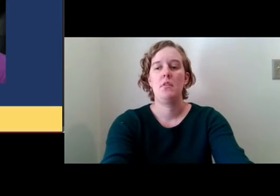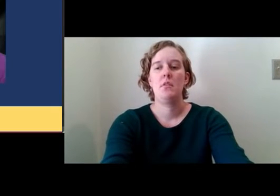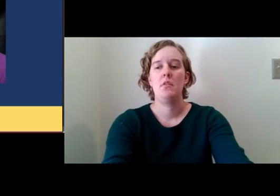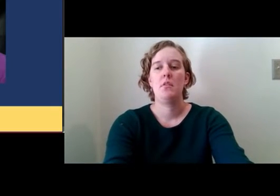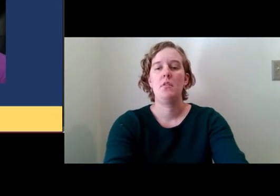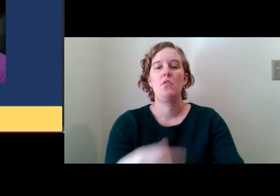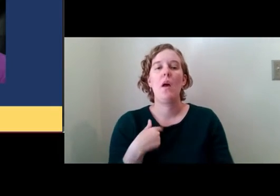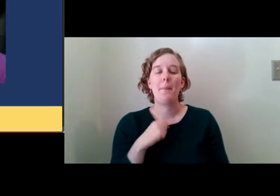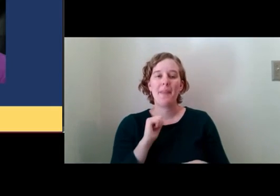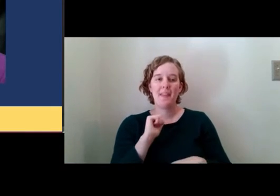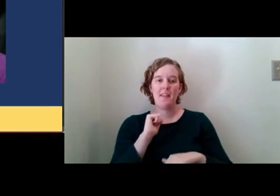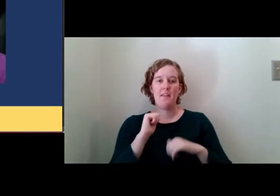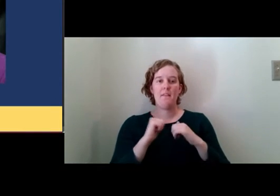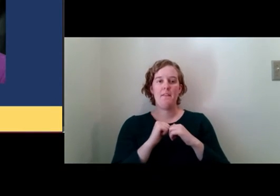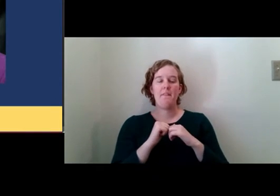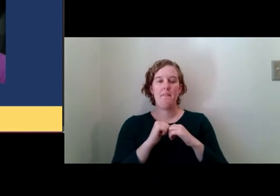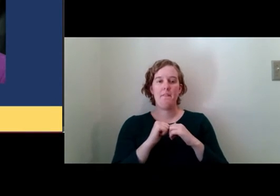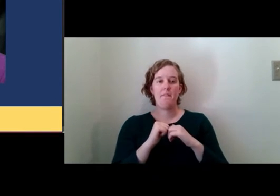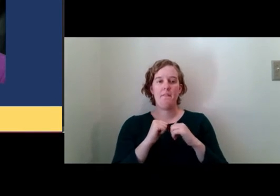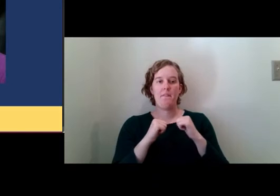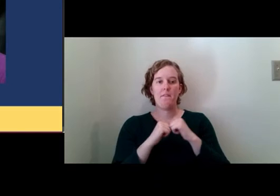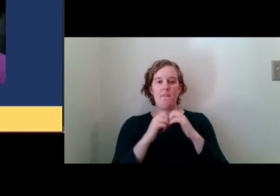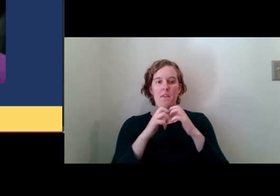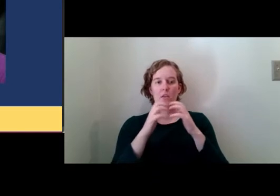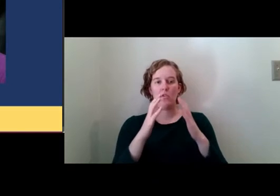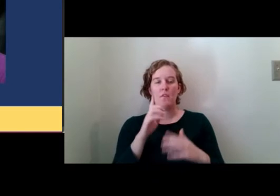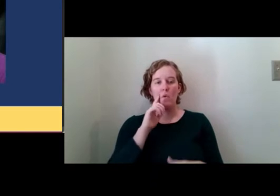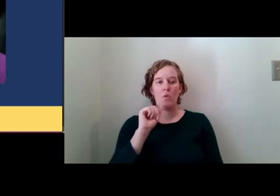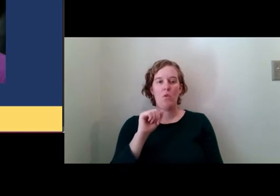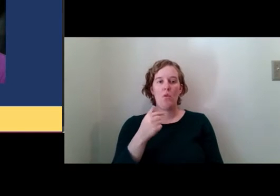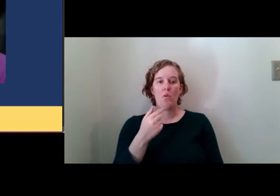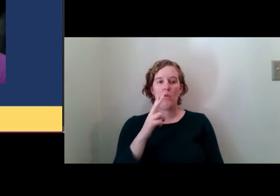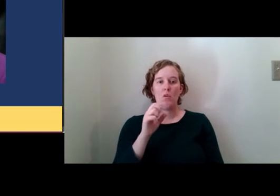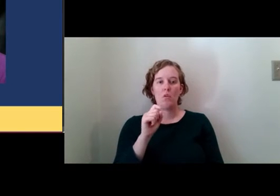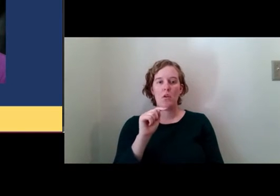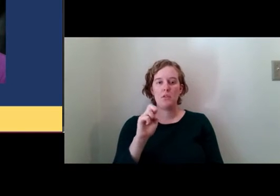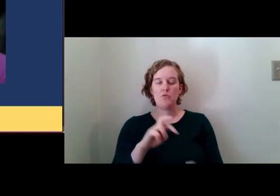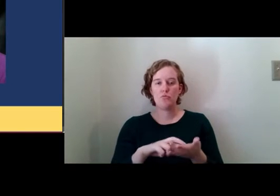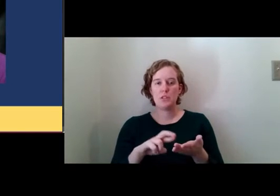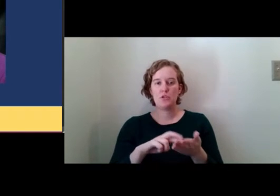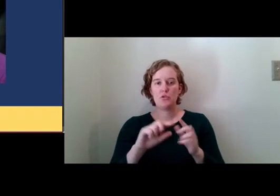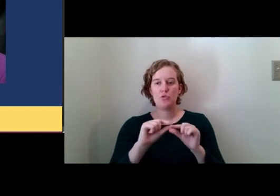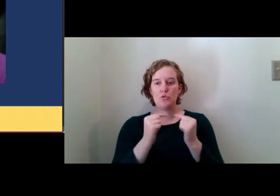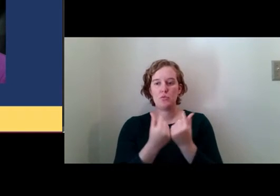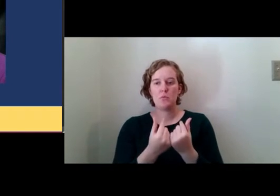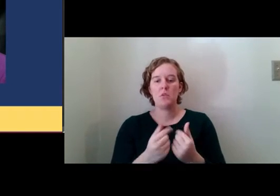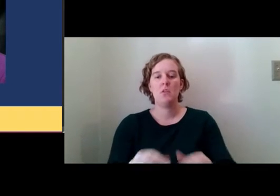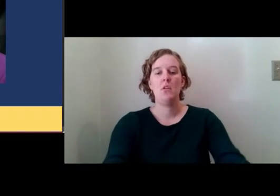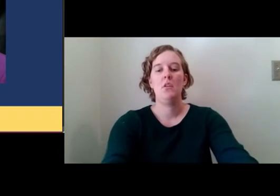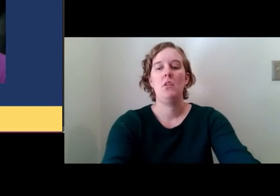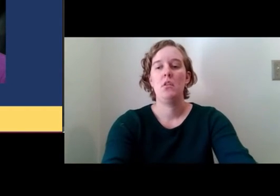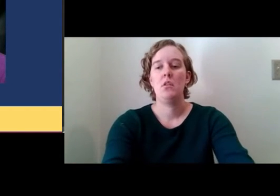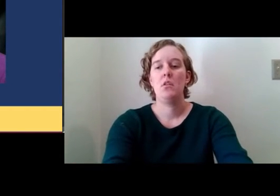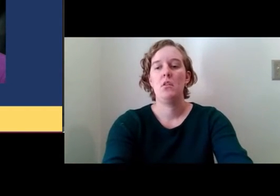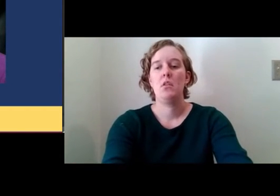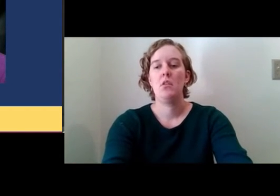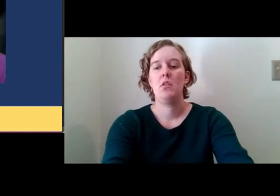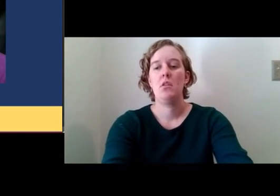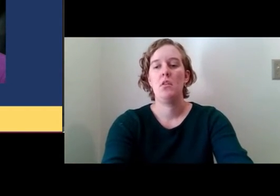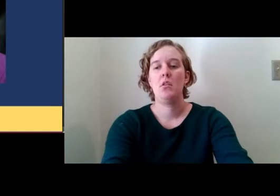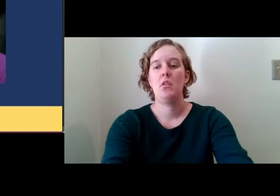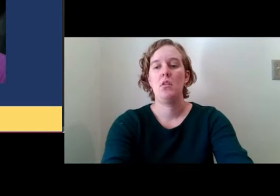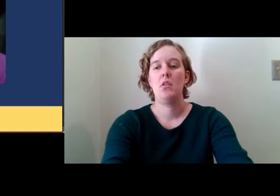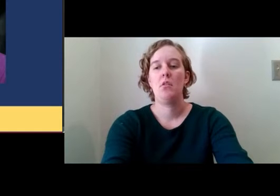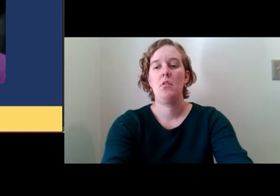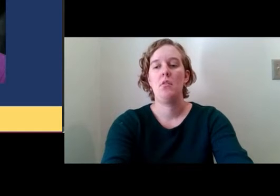of August Research Group based in Oceanside, California, which is near San Diego. And my email address is Donna at August